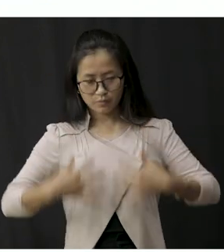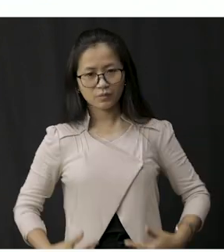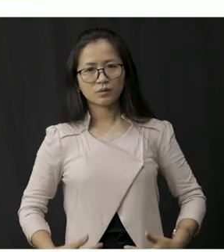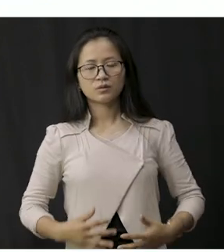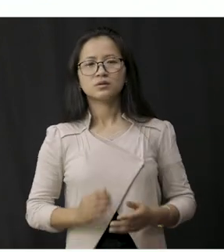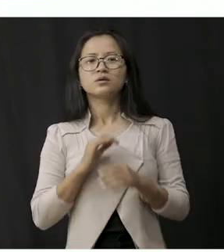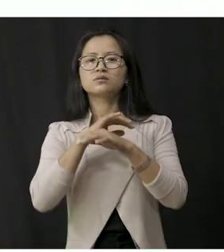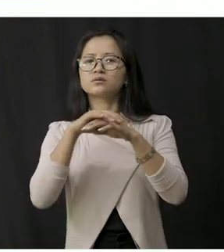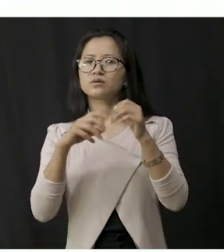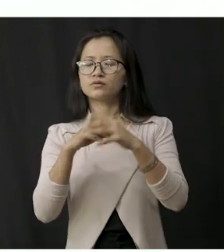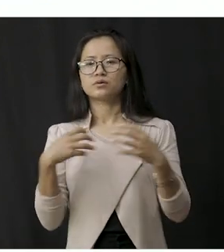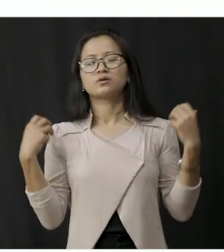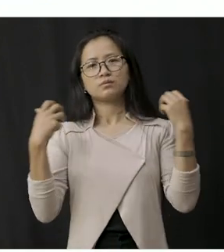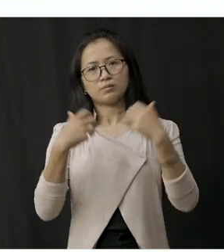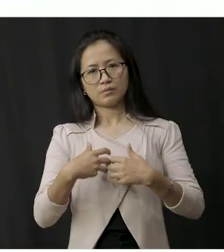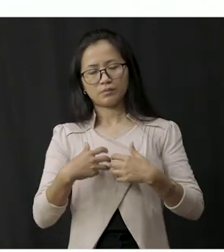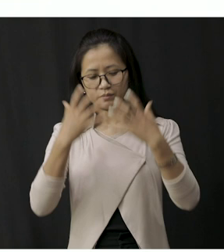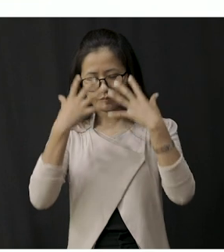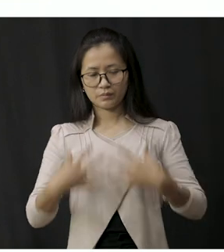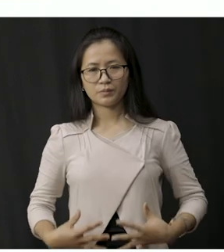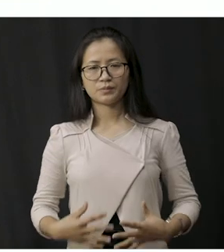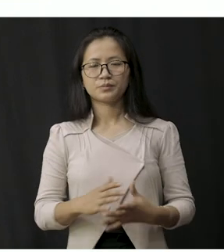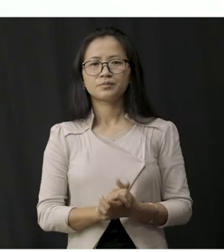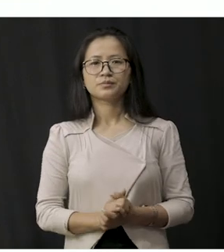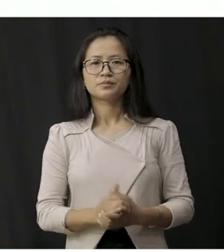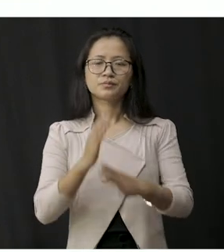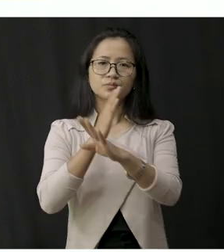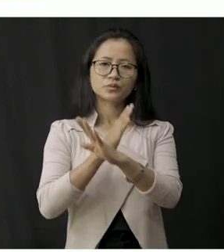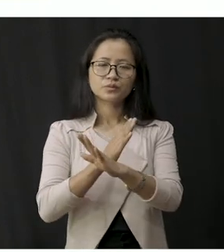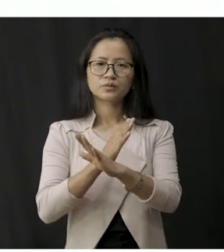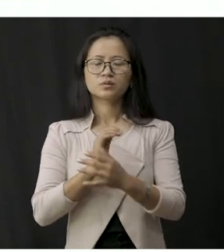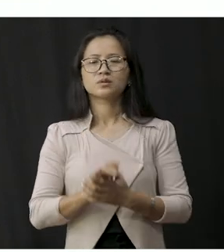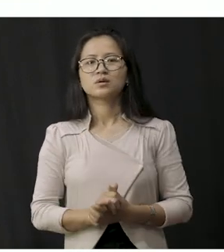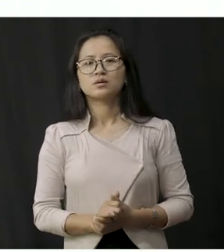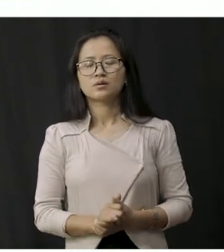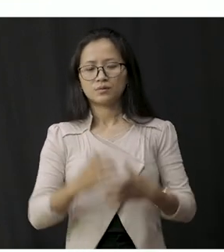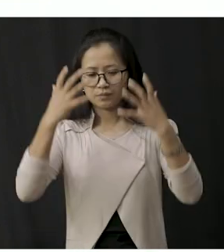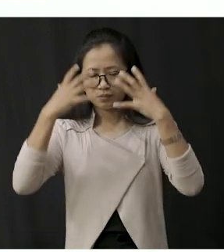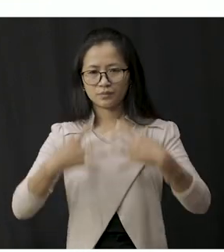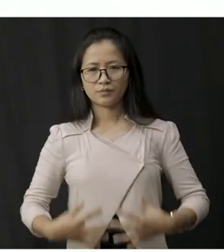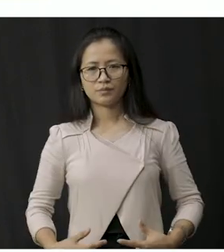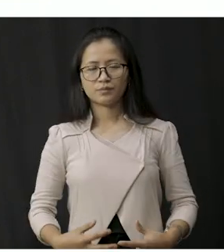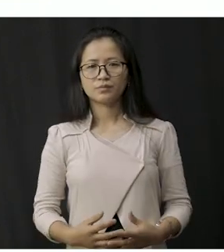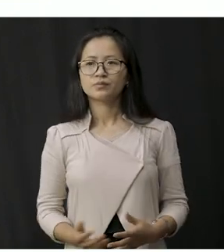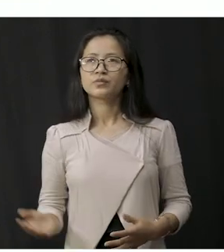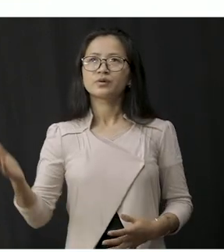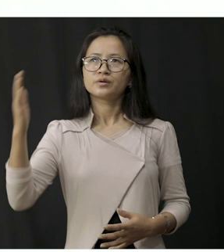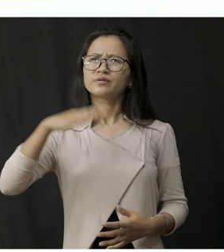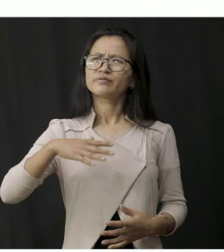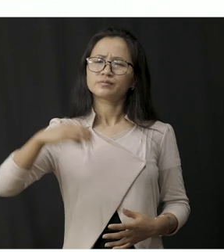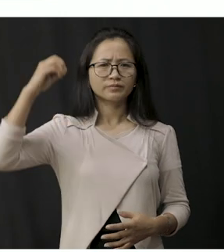to cover our body we wear clothes to protect our body our body from